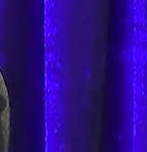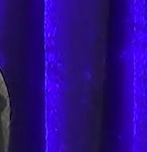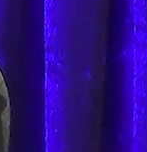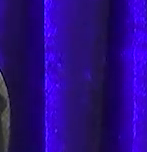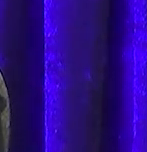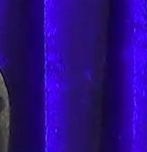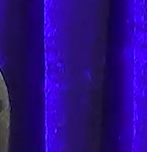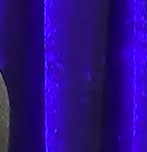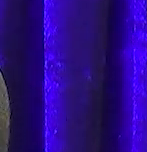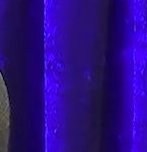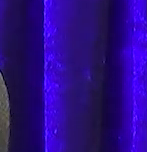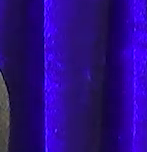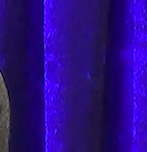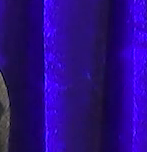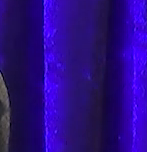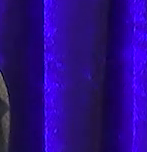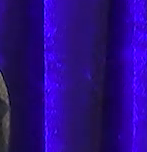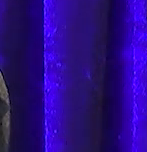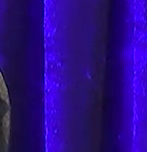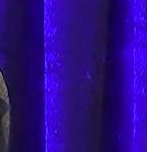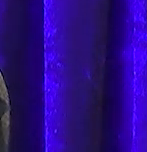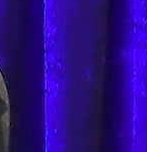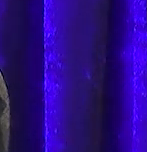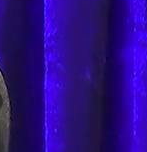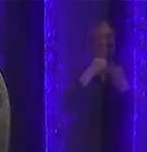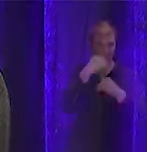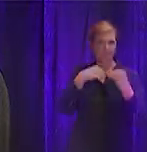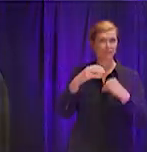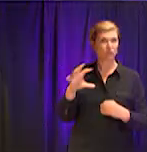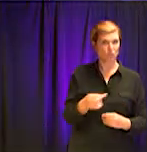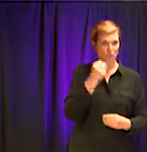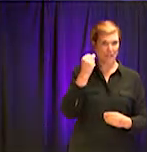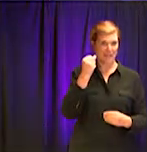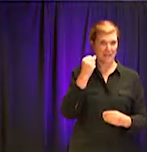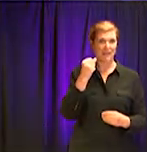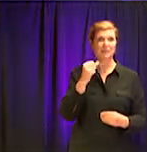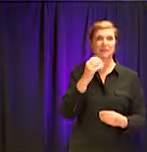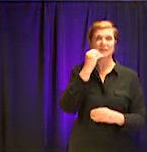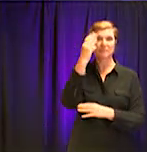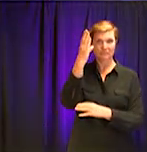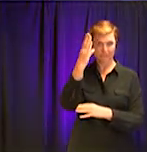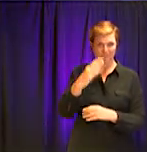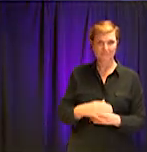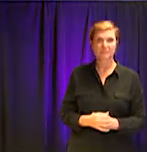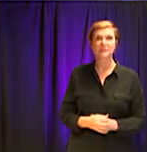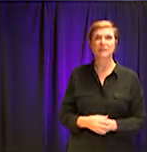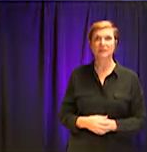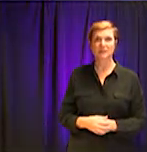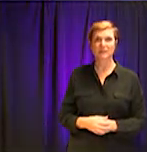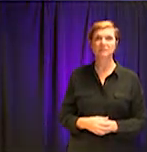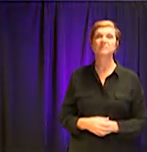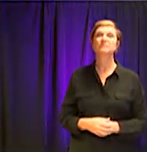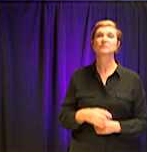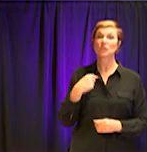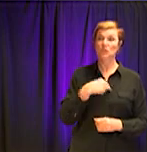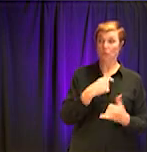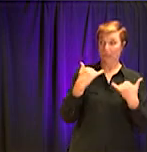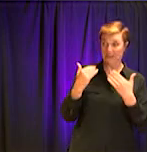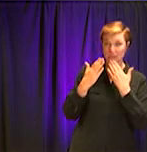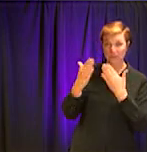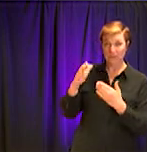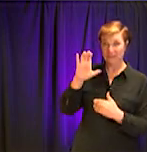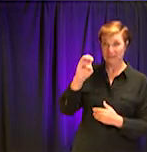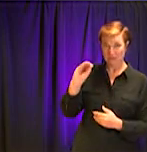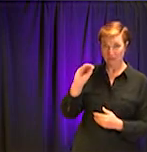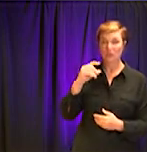for lunch. And in partnership with DeKalb County government, Mr. CEO, thank you again, we have nine recreational centers